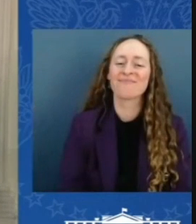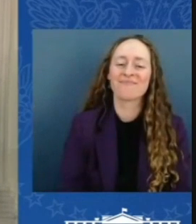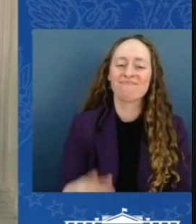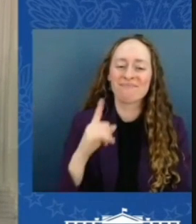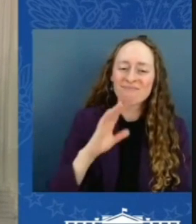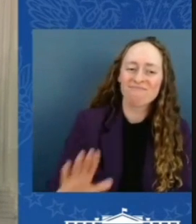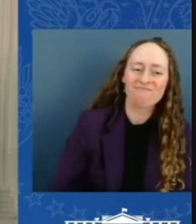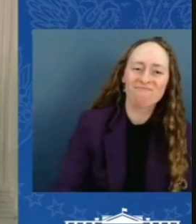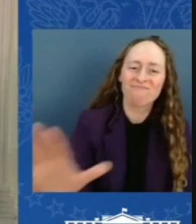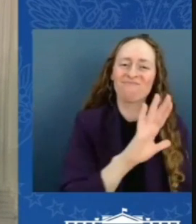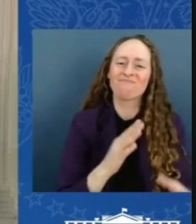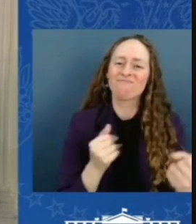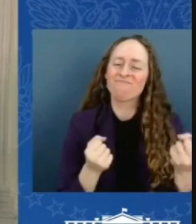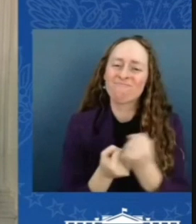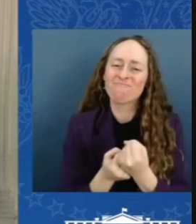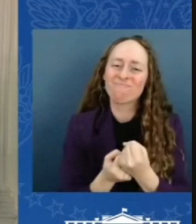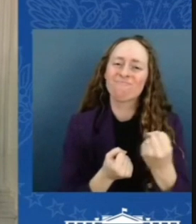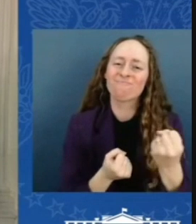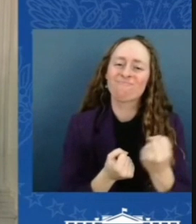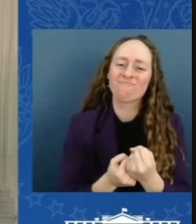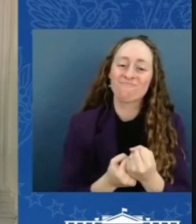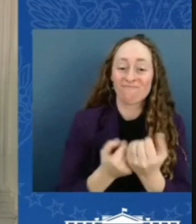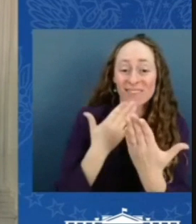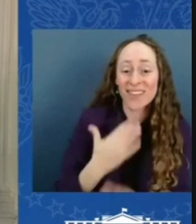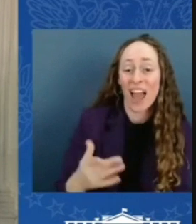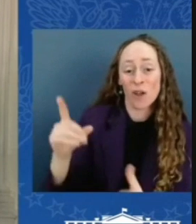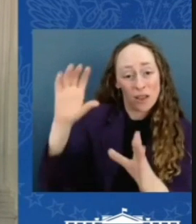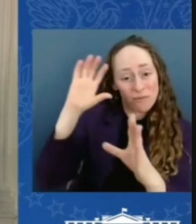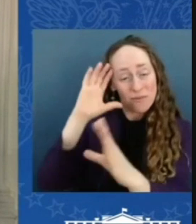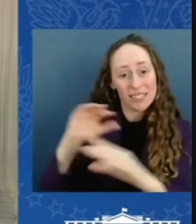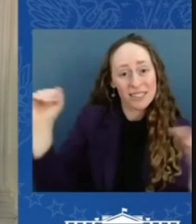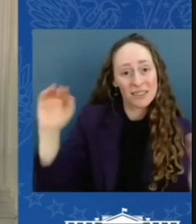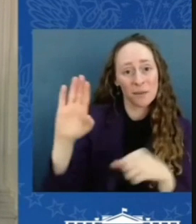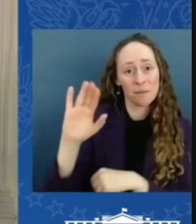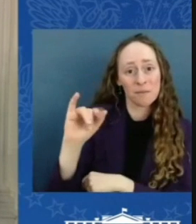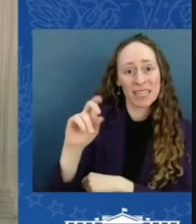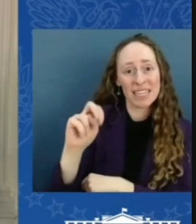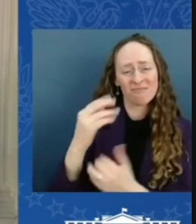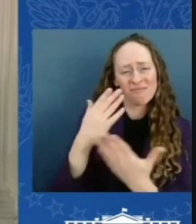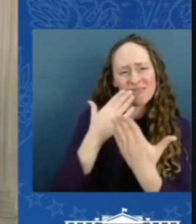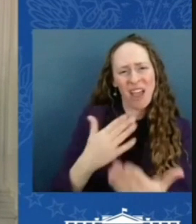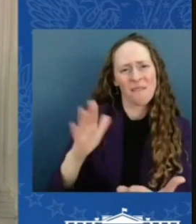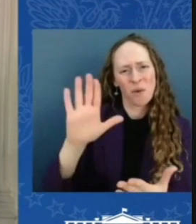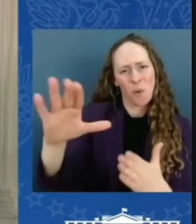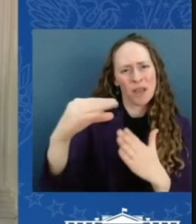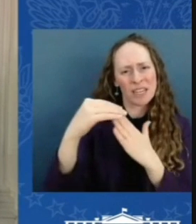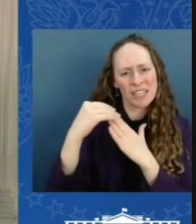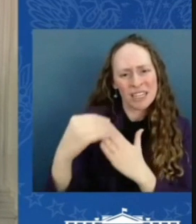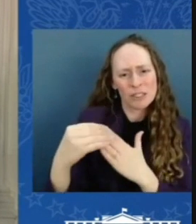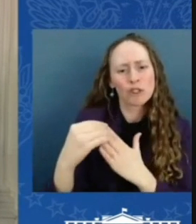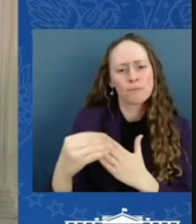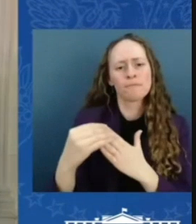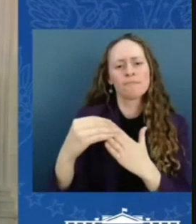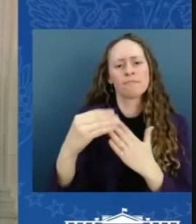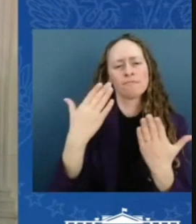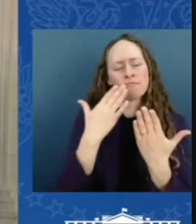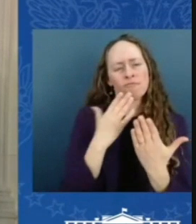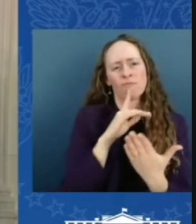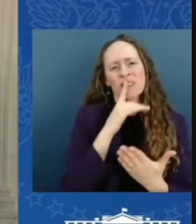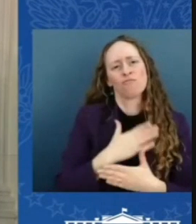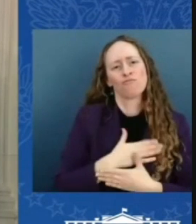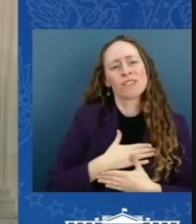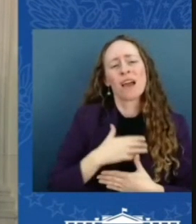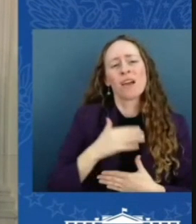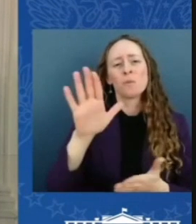want to thank President Biden for your leadership. We appreciate your service, and we hope, we truly hope